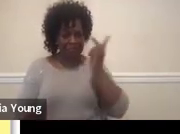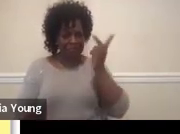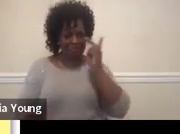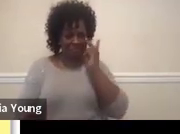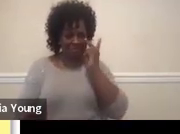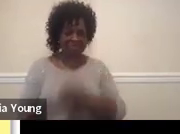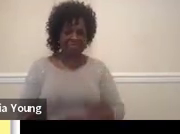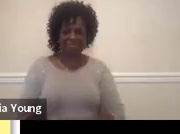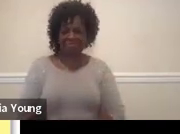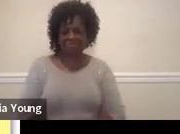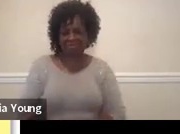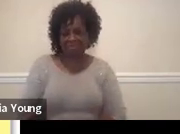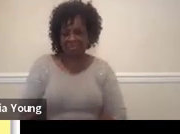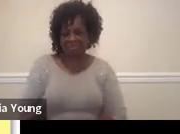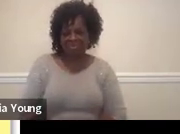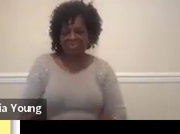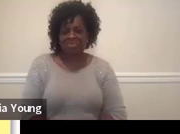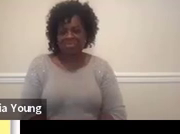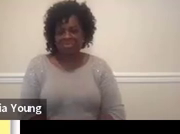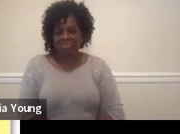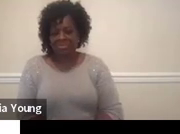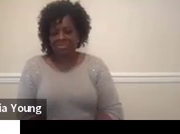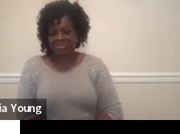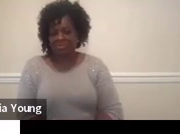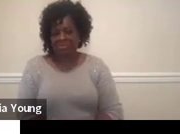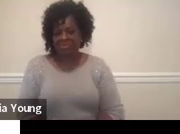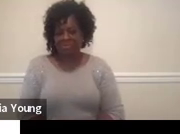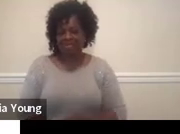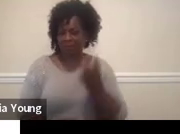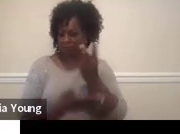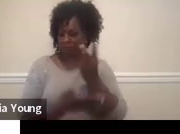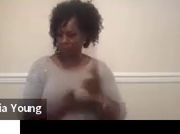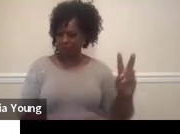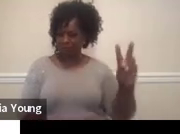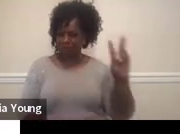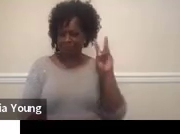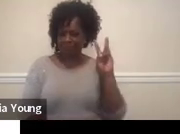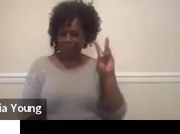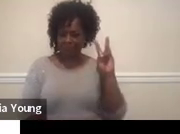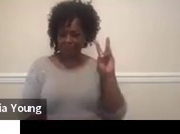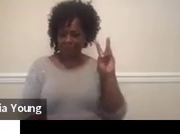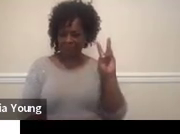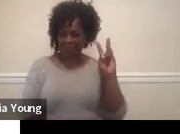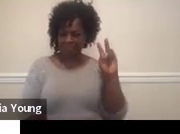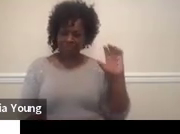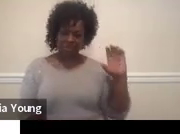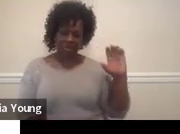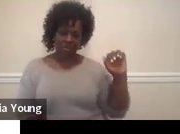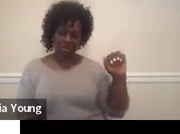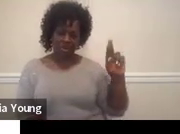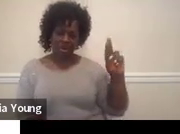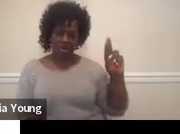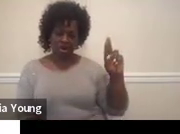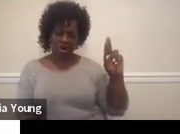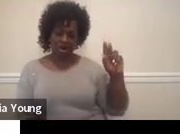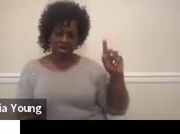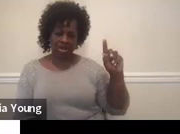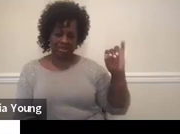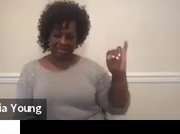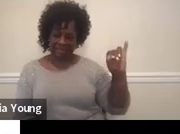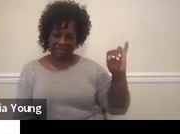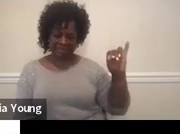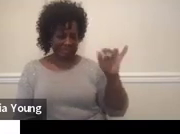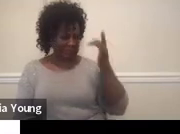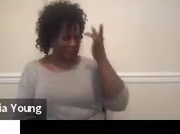So we started a new thing two weeks ago. Jennifer and Carly are extremely smart,